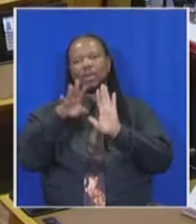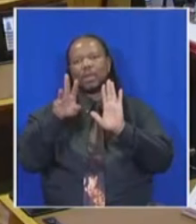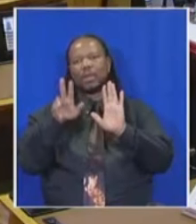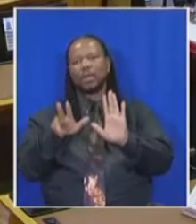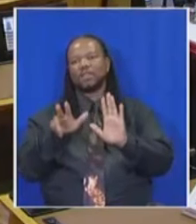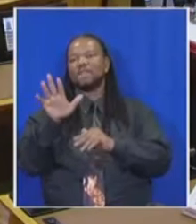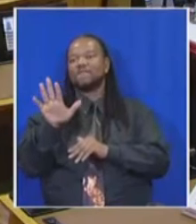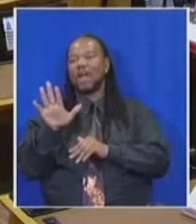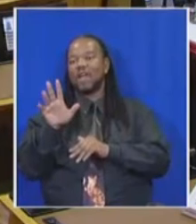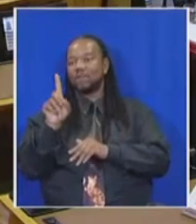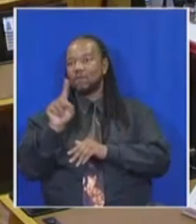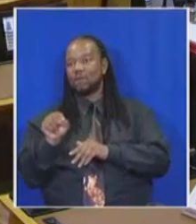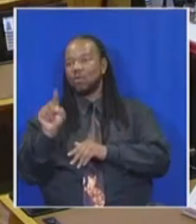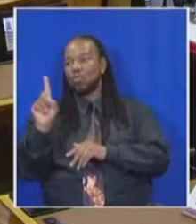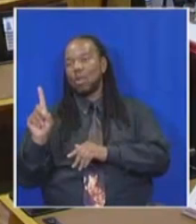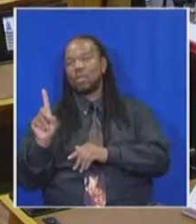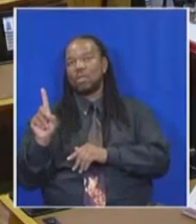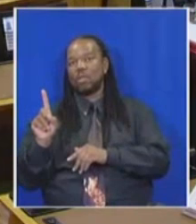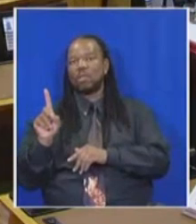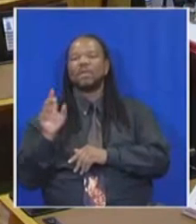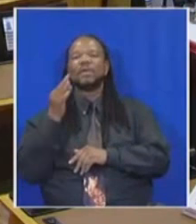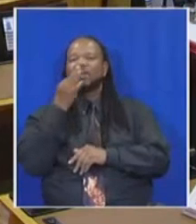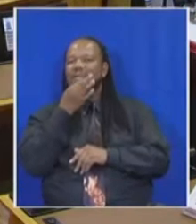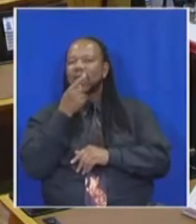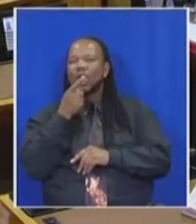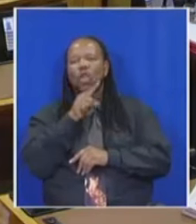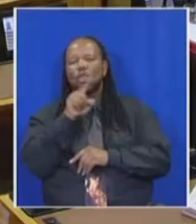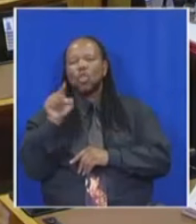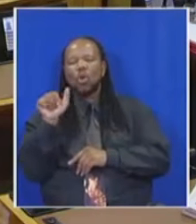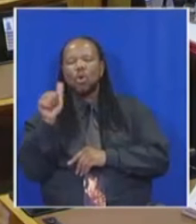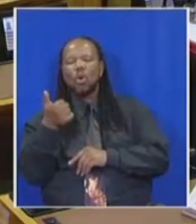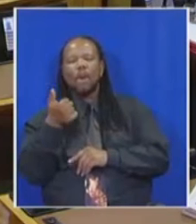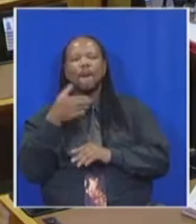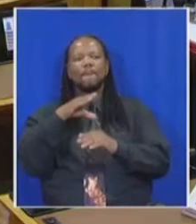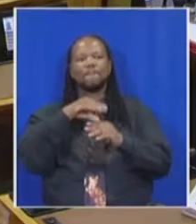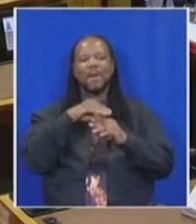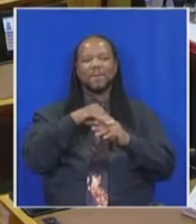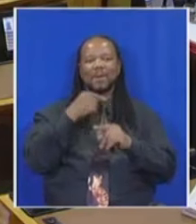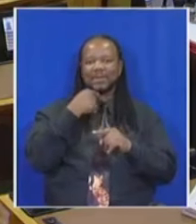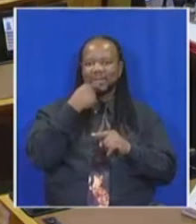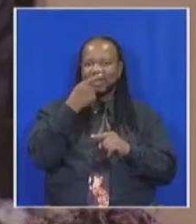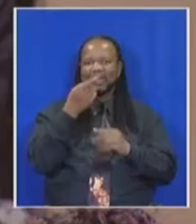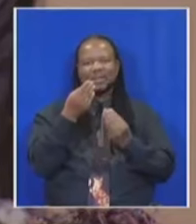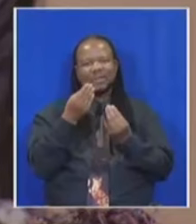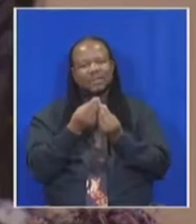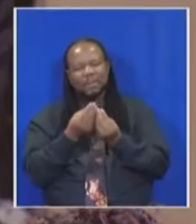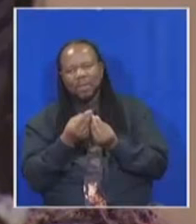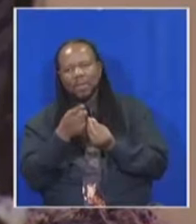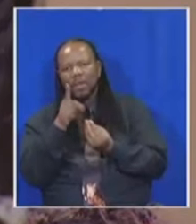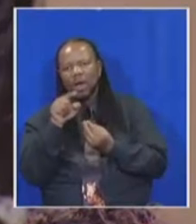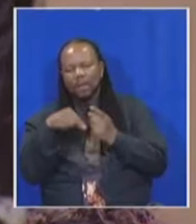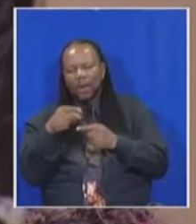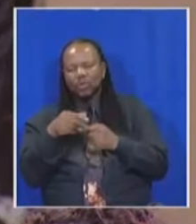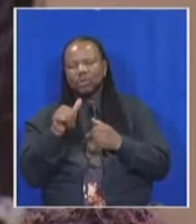85 1 it says that no member may impune improper motive to any other member or